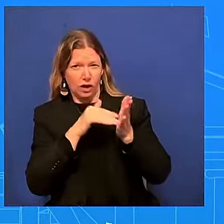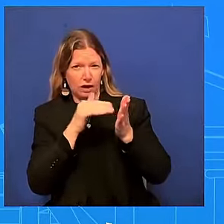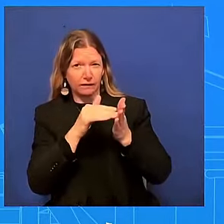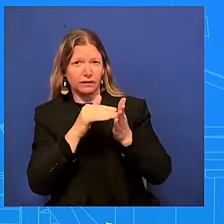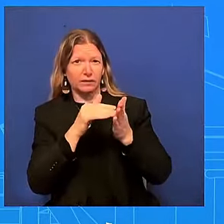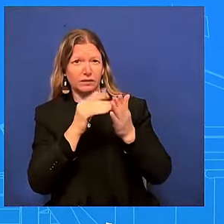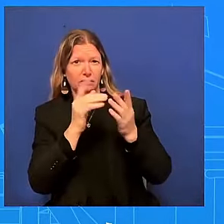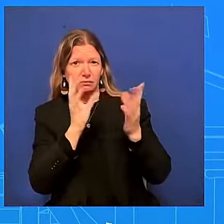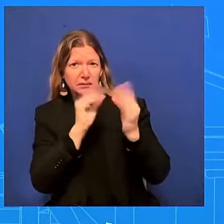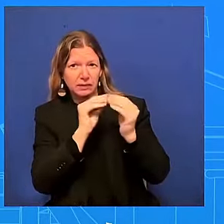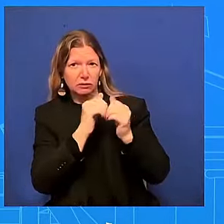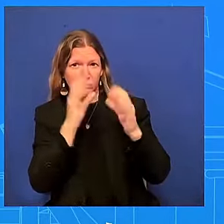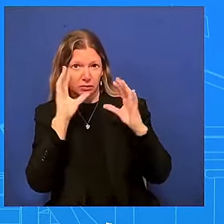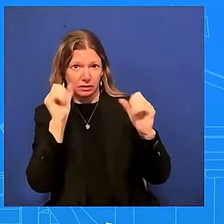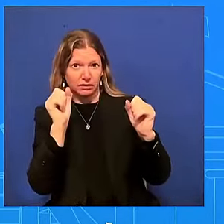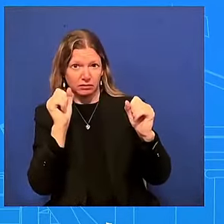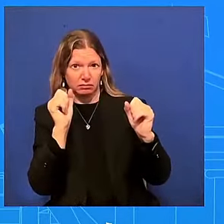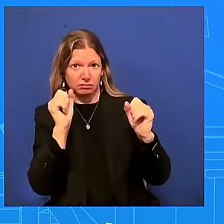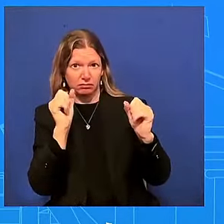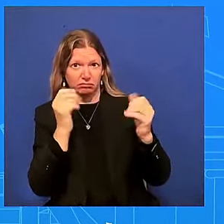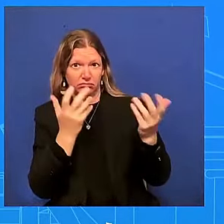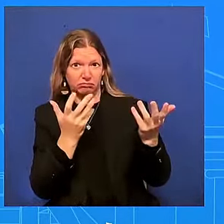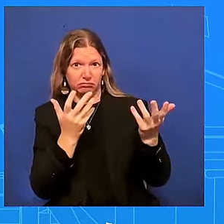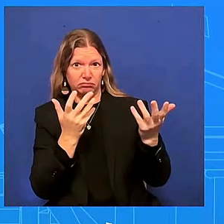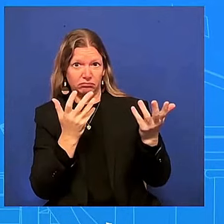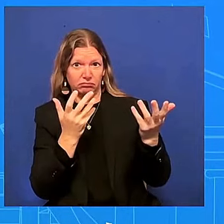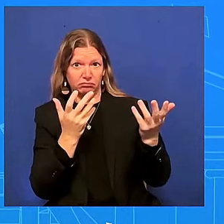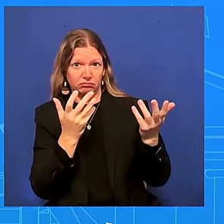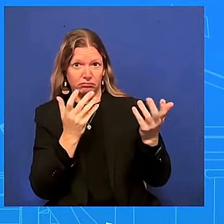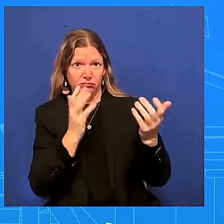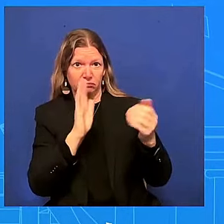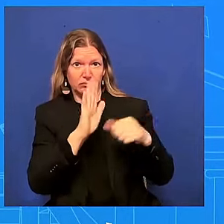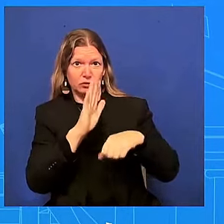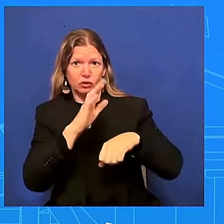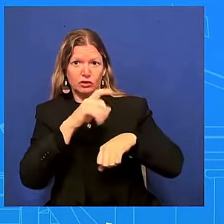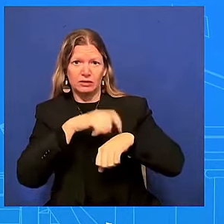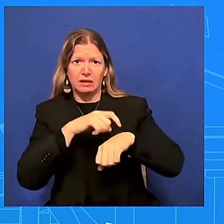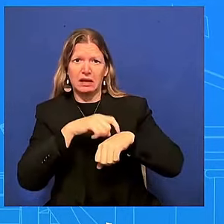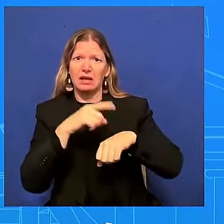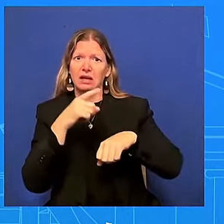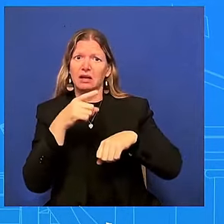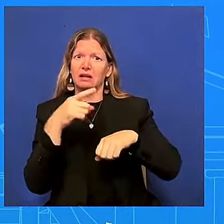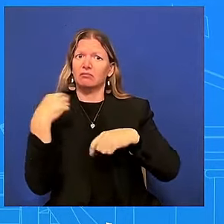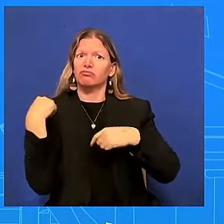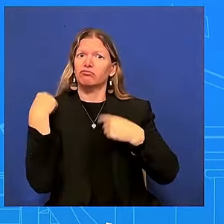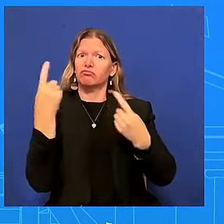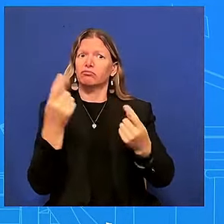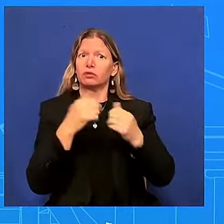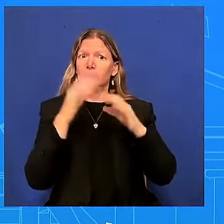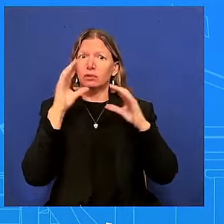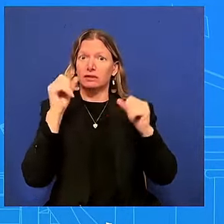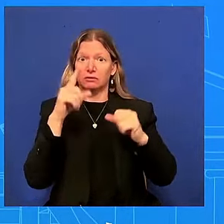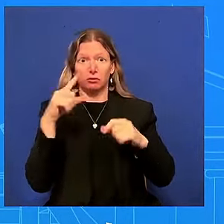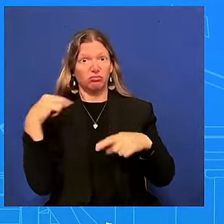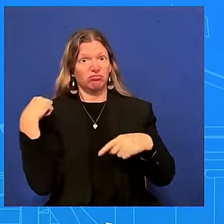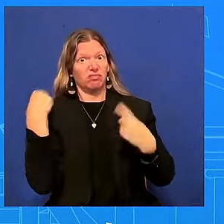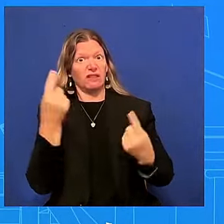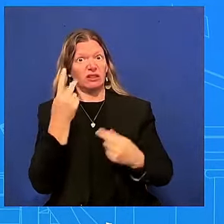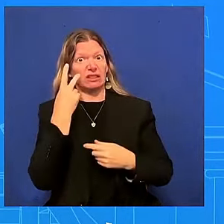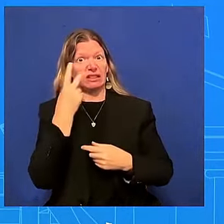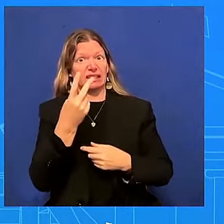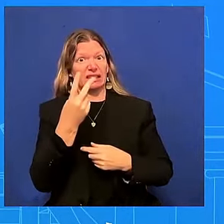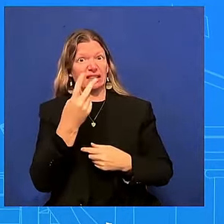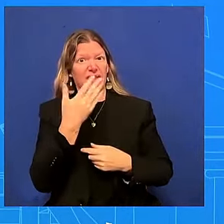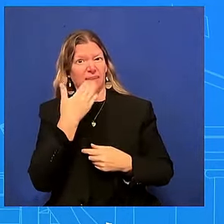looking at the time you spent with him have you ever seen the president have a bad night like we saw on the debate stage during your time here at the white house no